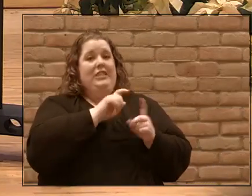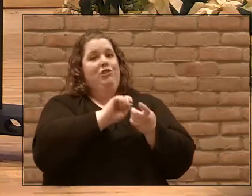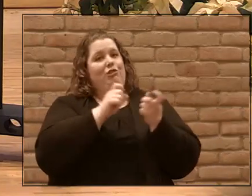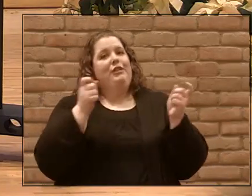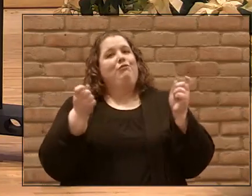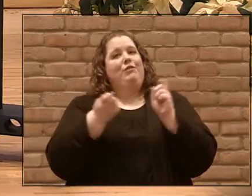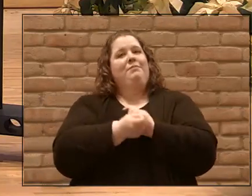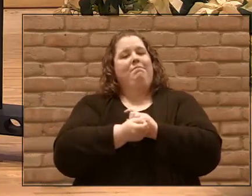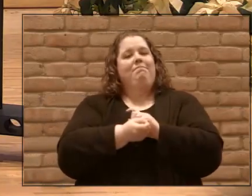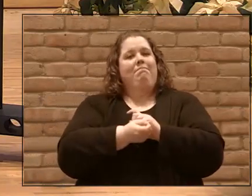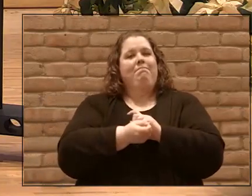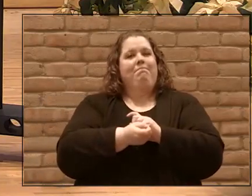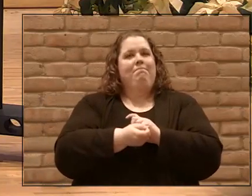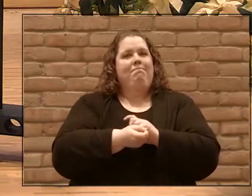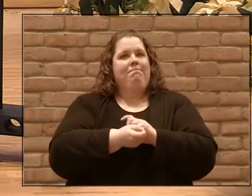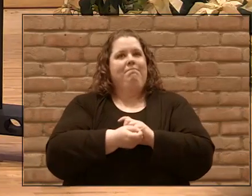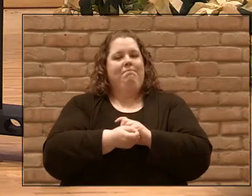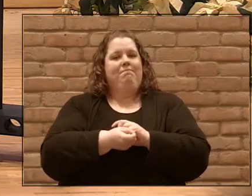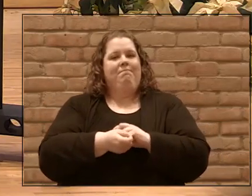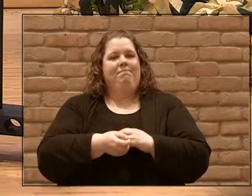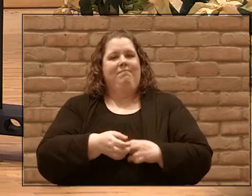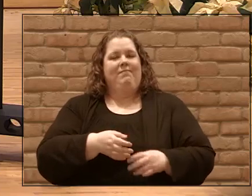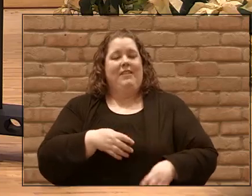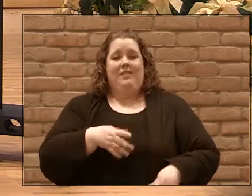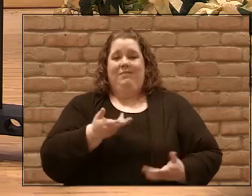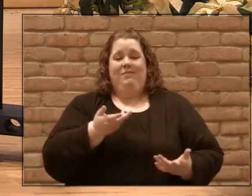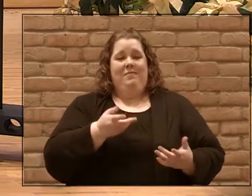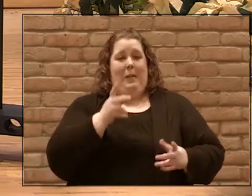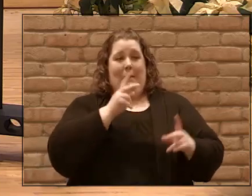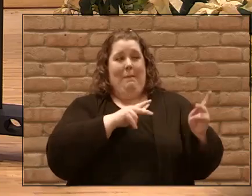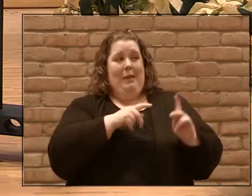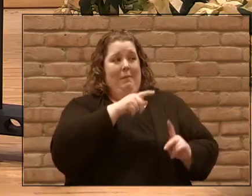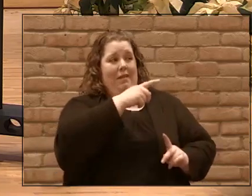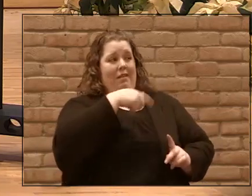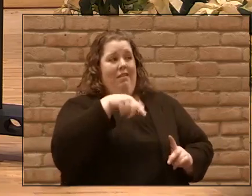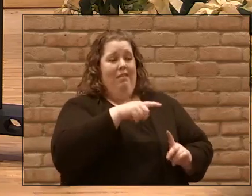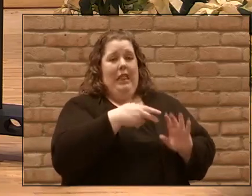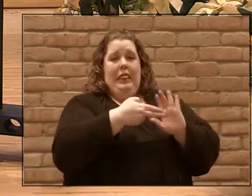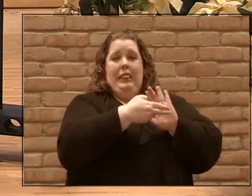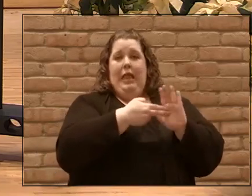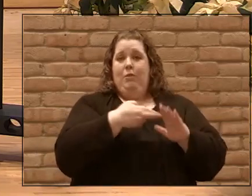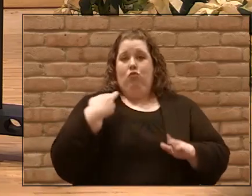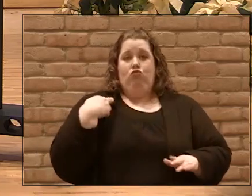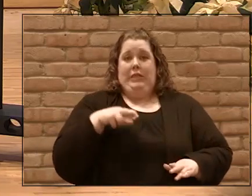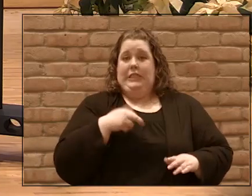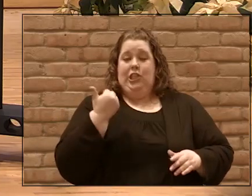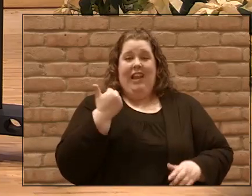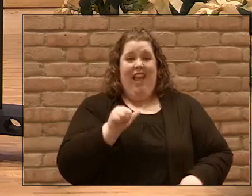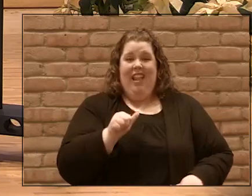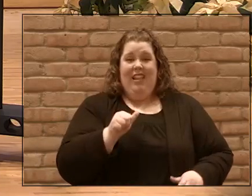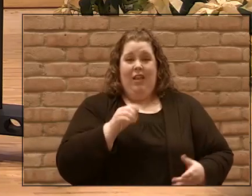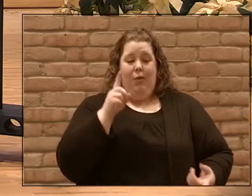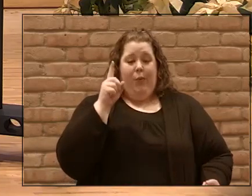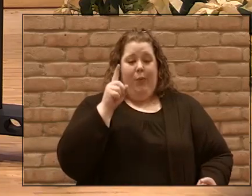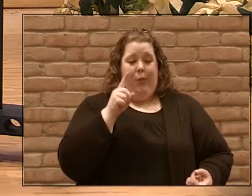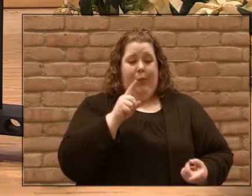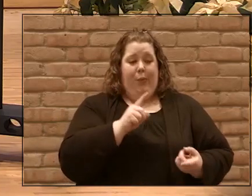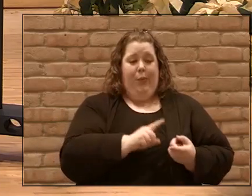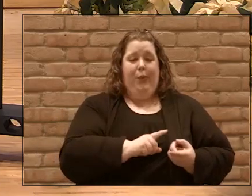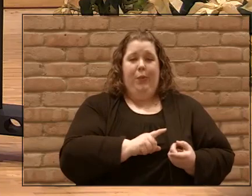fewer people are identifying with any religion much less as being followers of Jesus